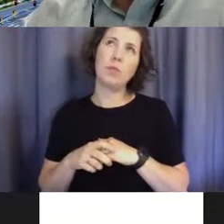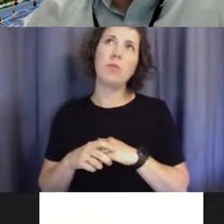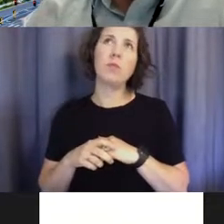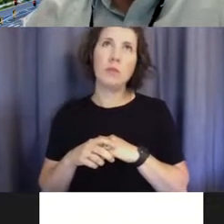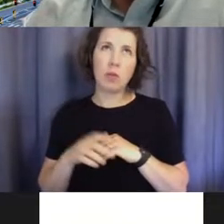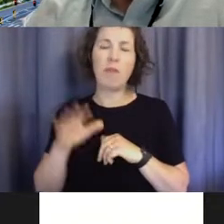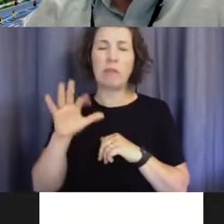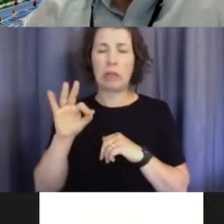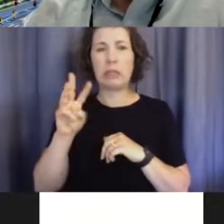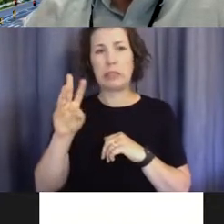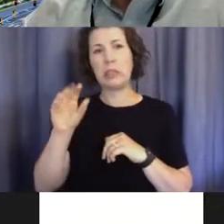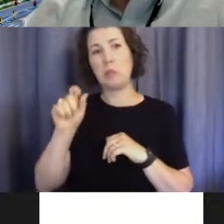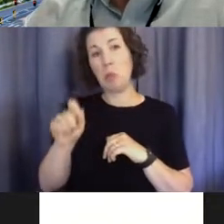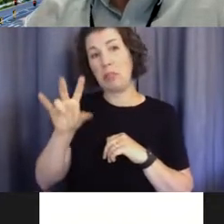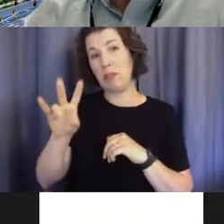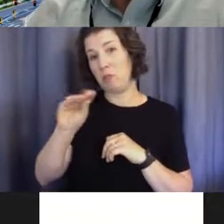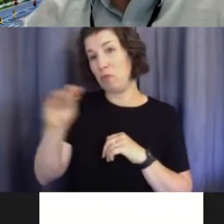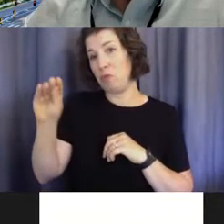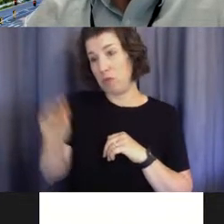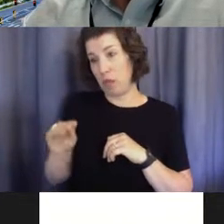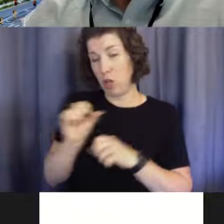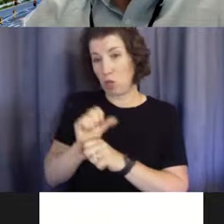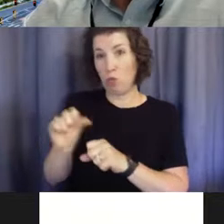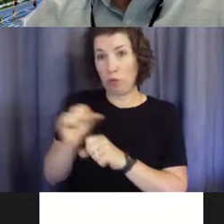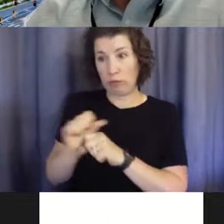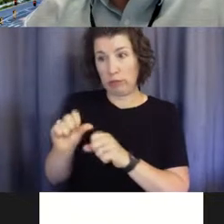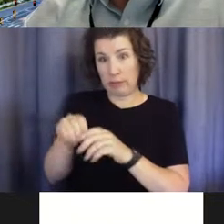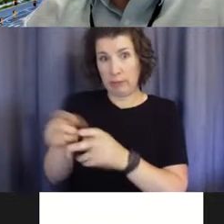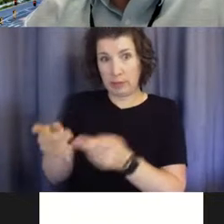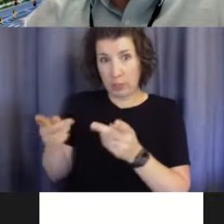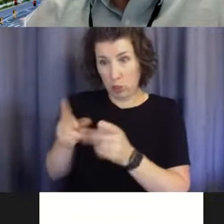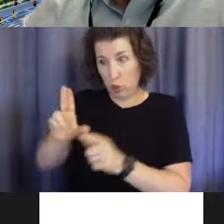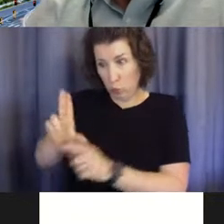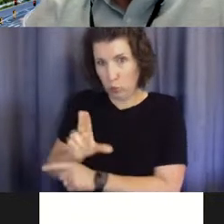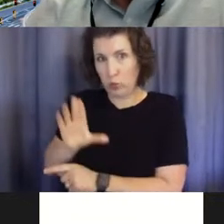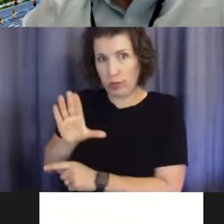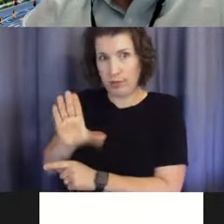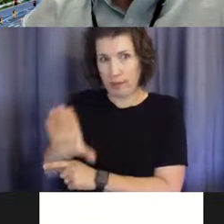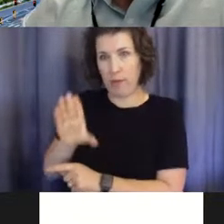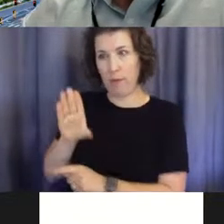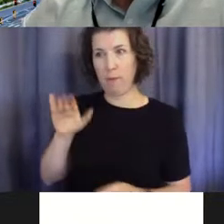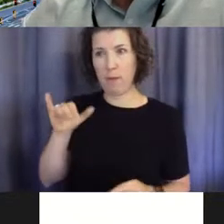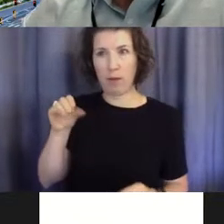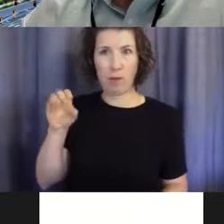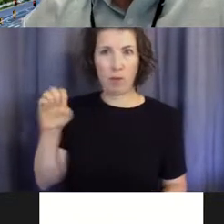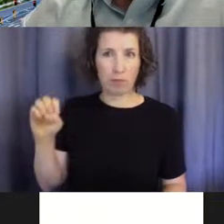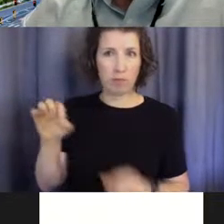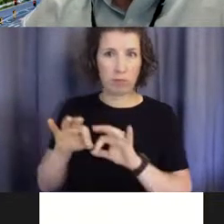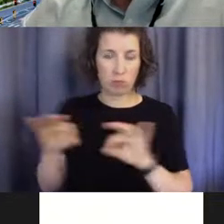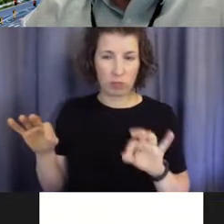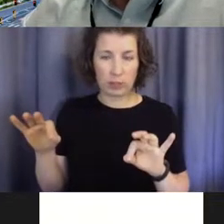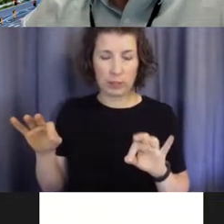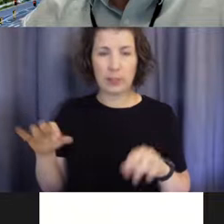96.7% are working in a position using their bioengineering degree, um, of our, our